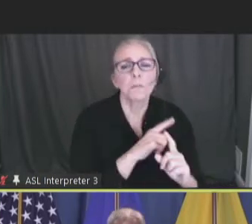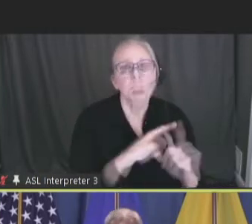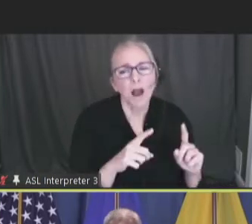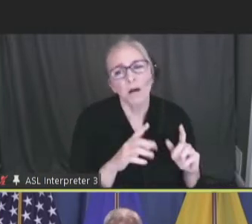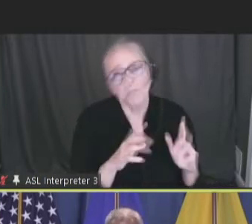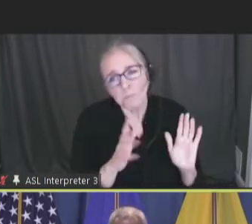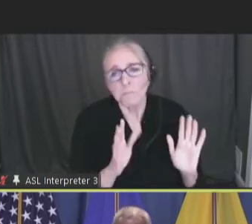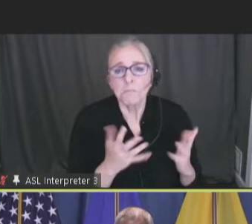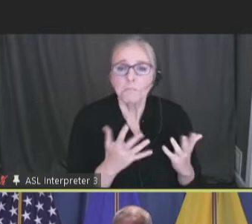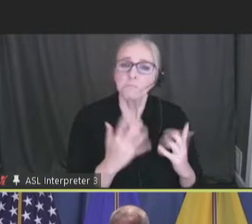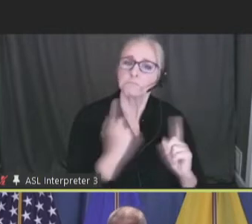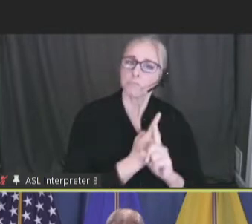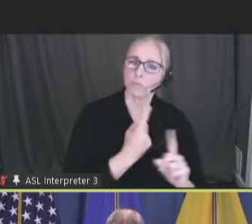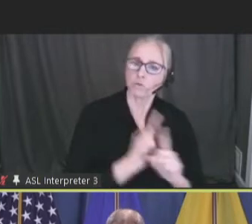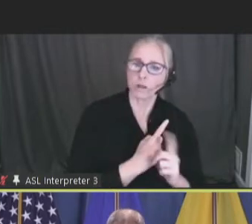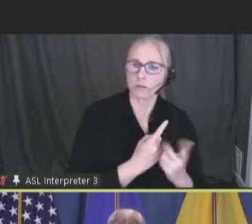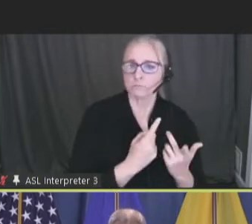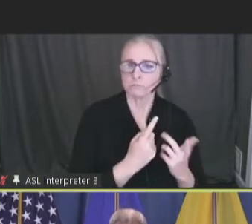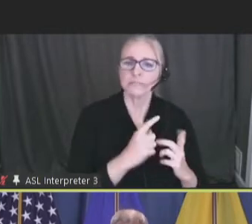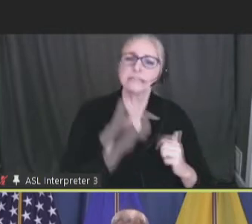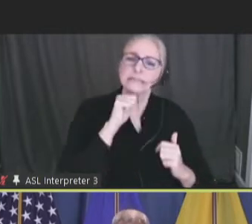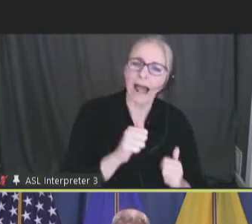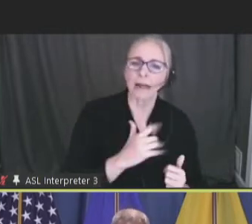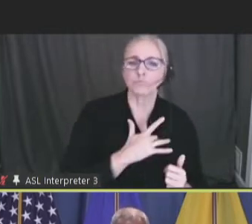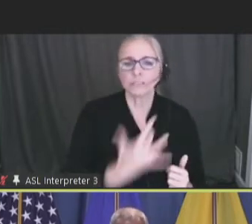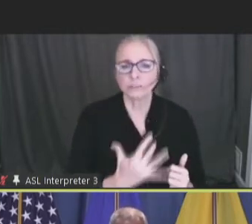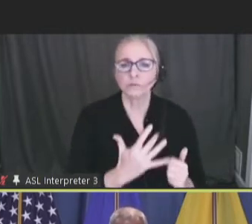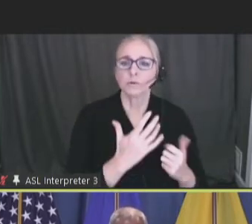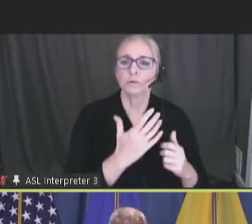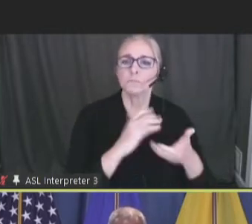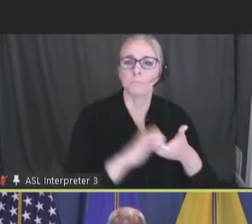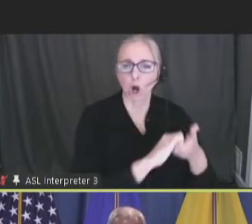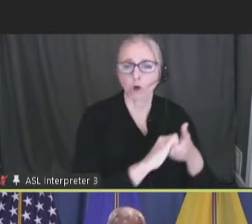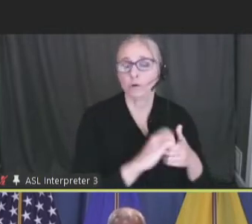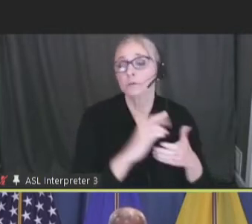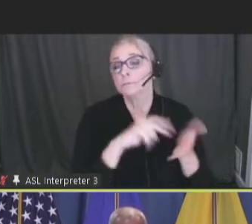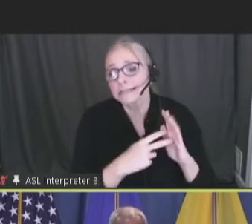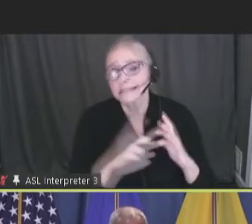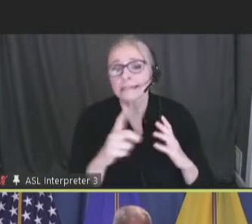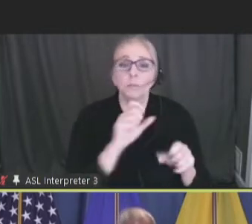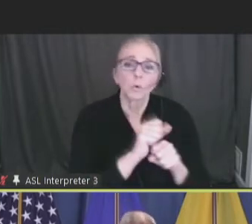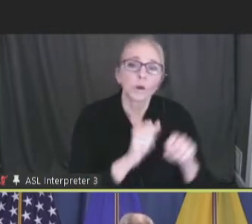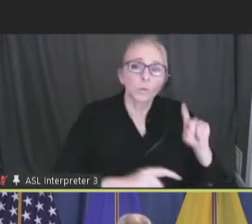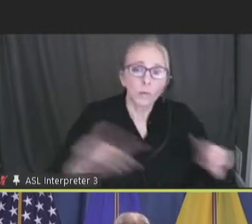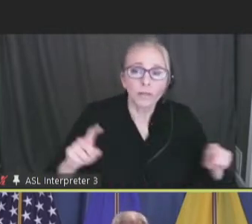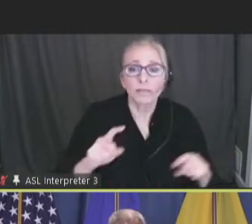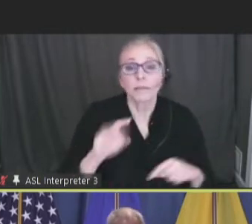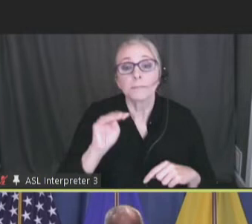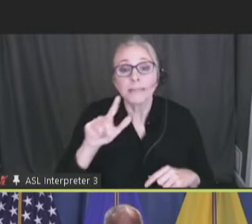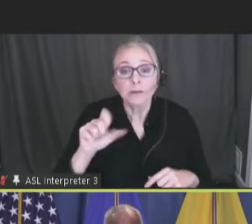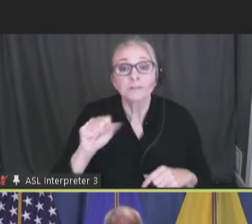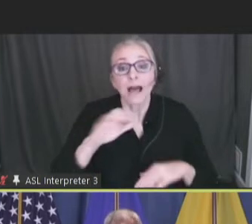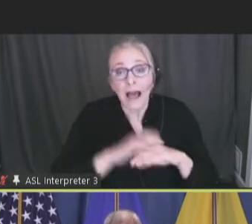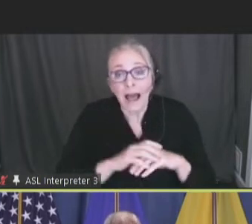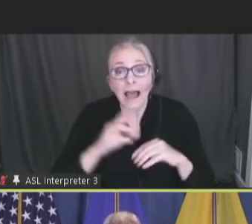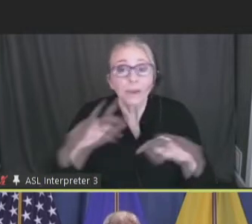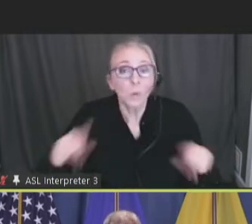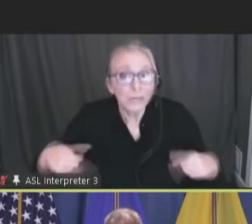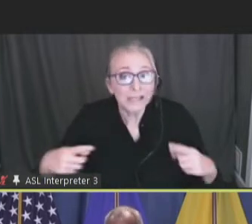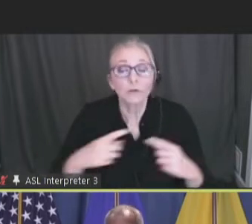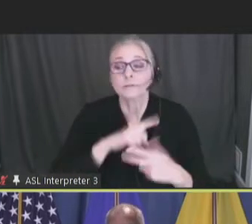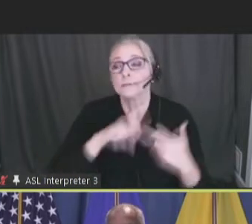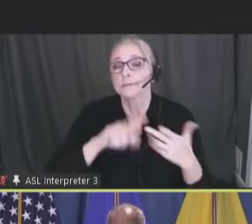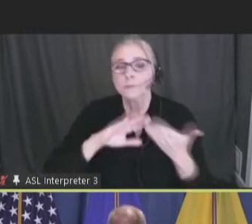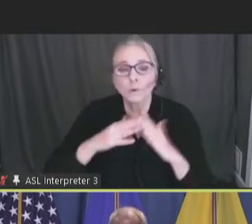would say logical non-traditional partners. So, that ranged in working with Meals on Wheels to community